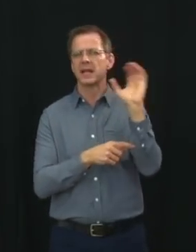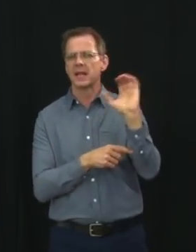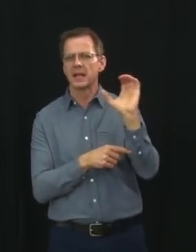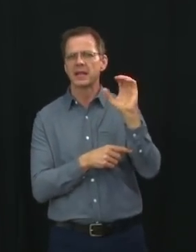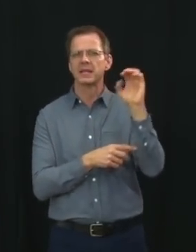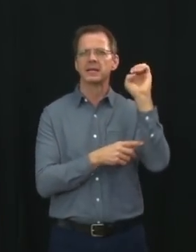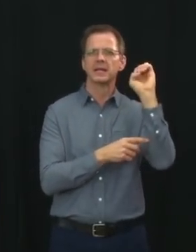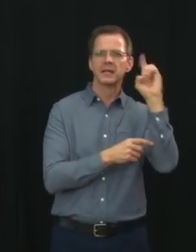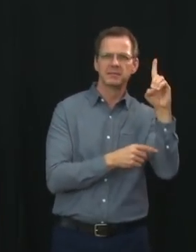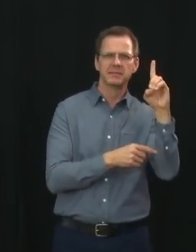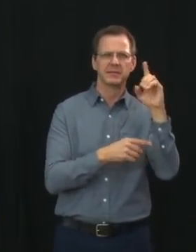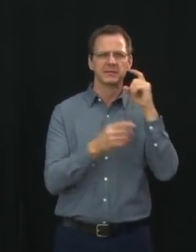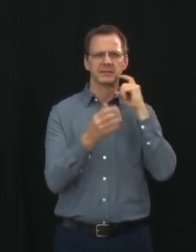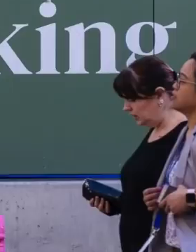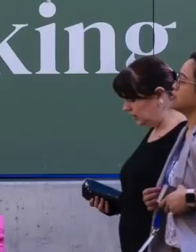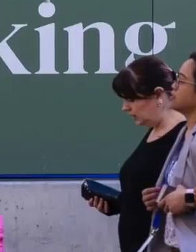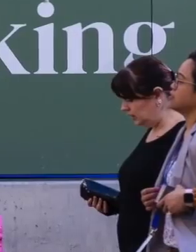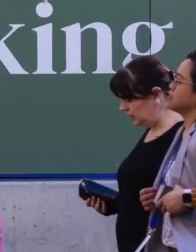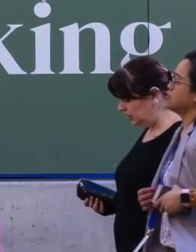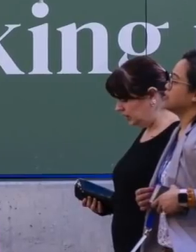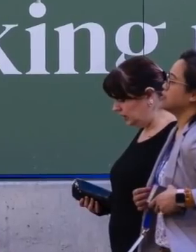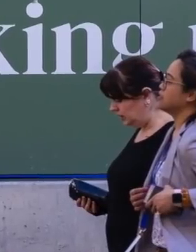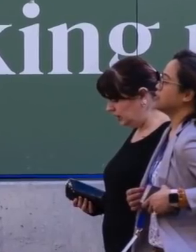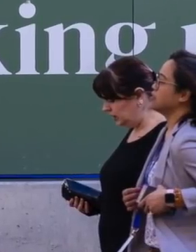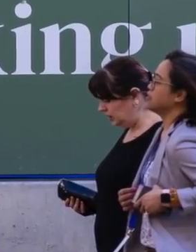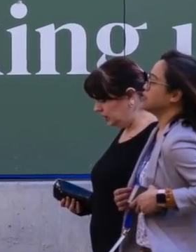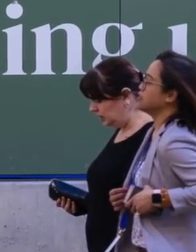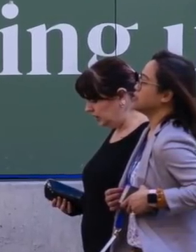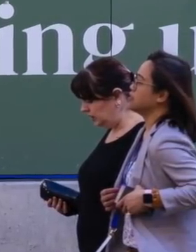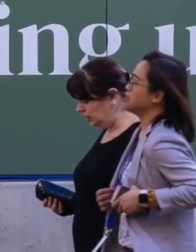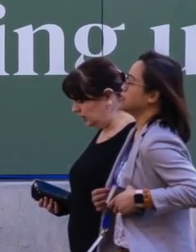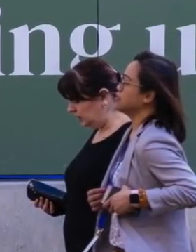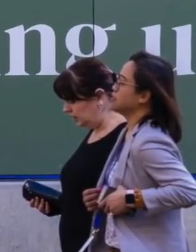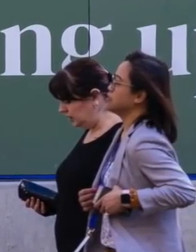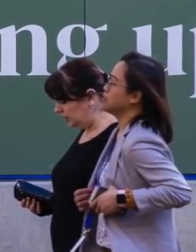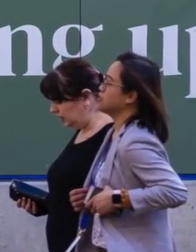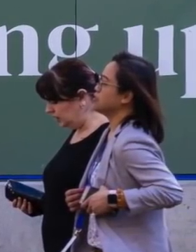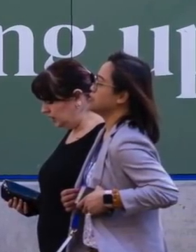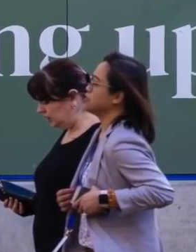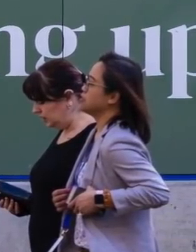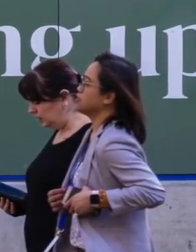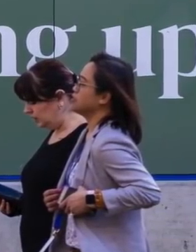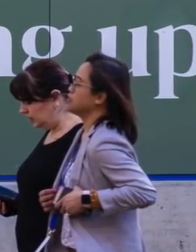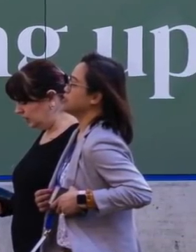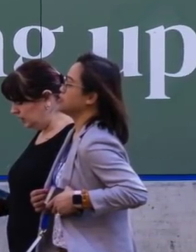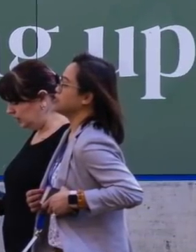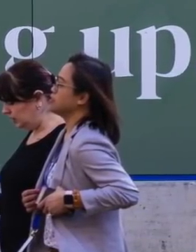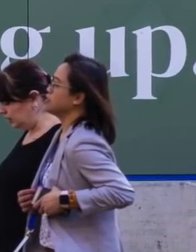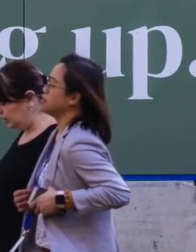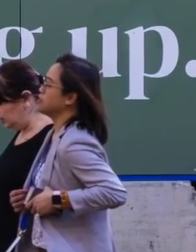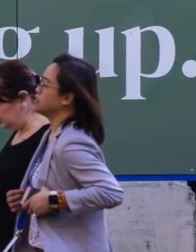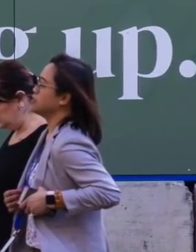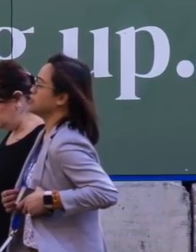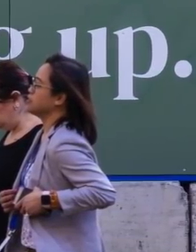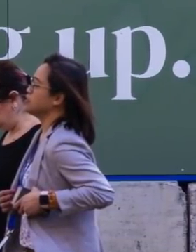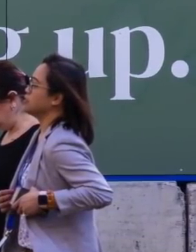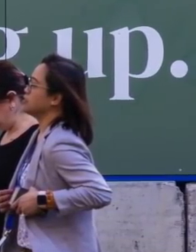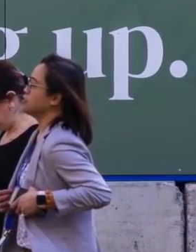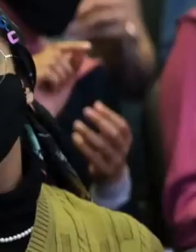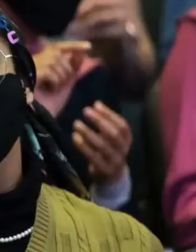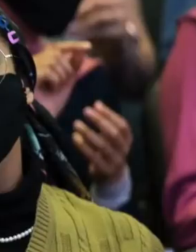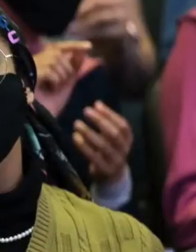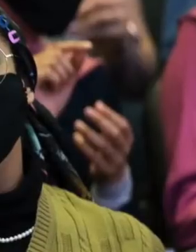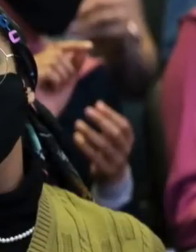days and coming weeks. Given that we have lifted the vast majority of public health measures over the last seven weeks,